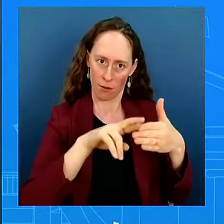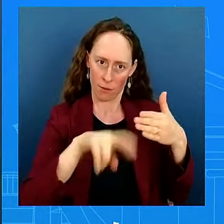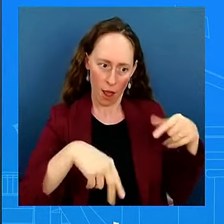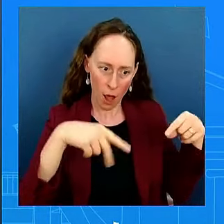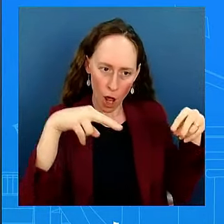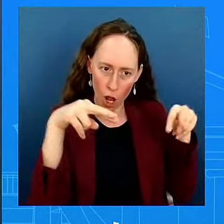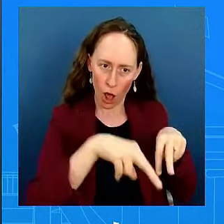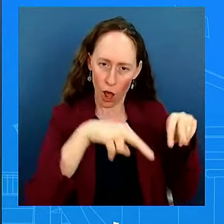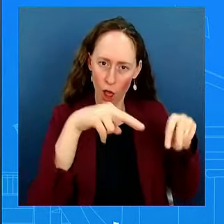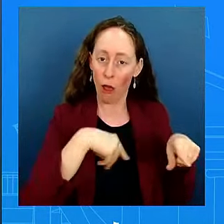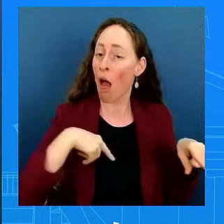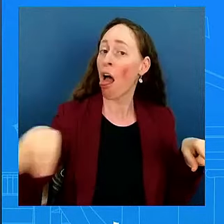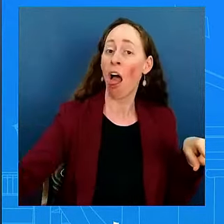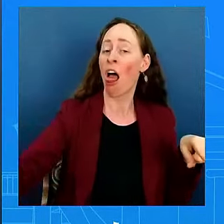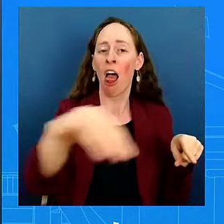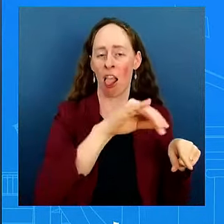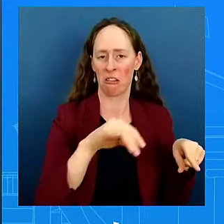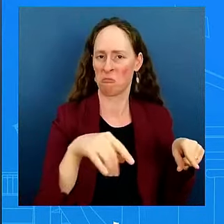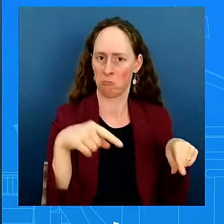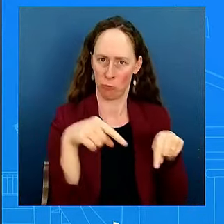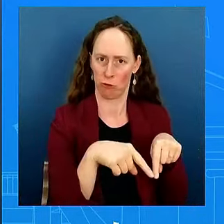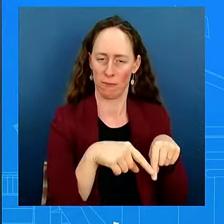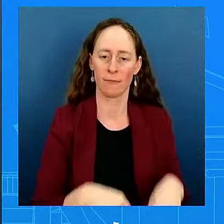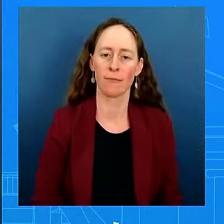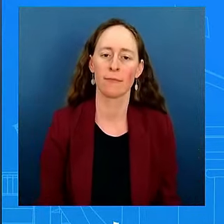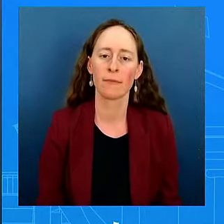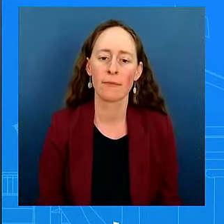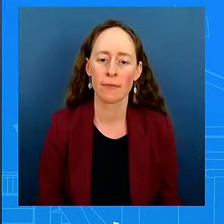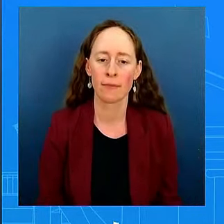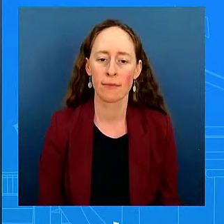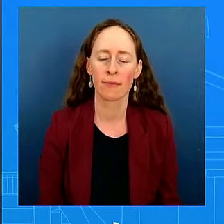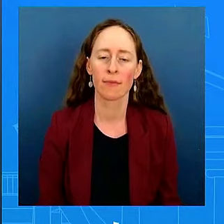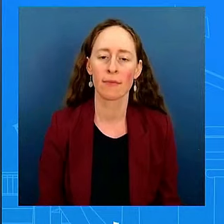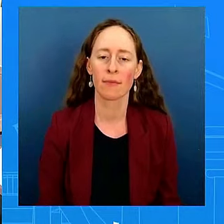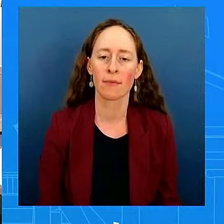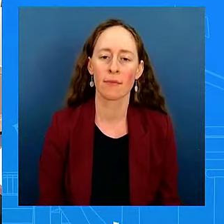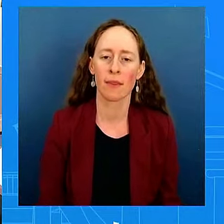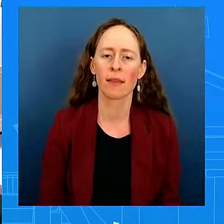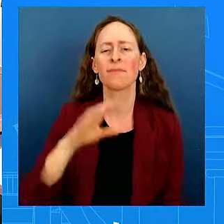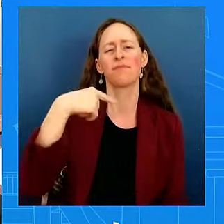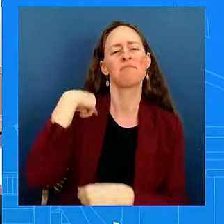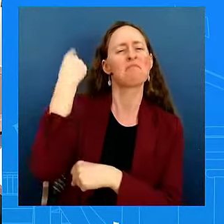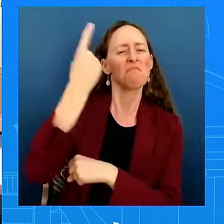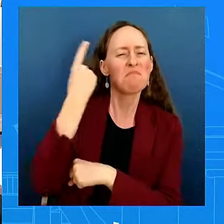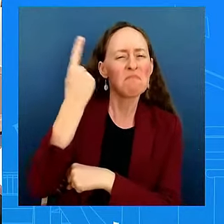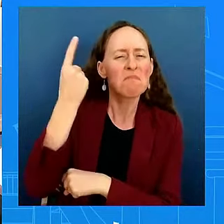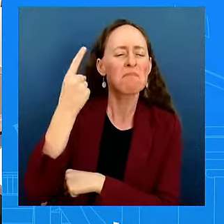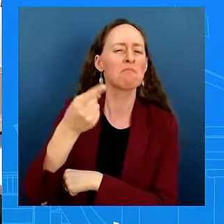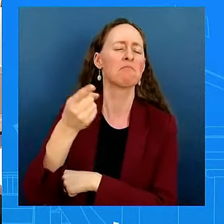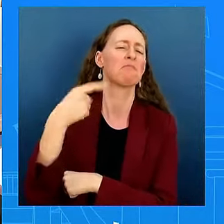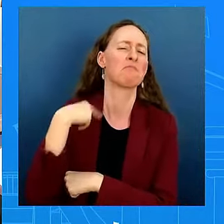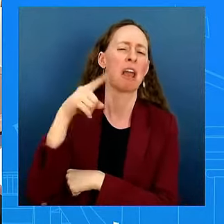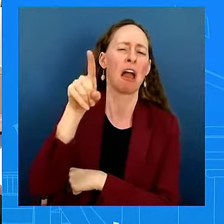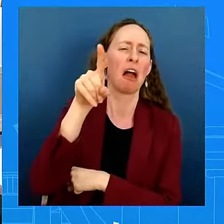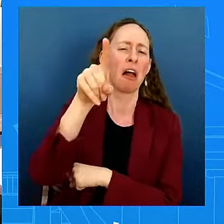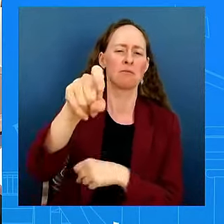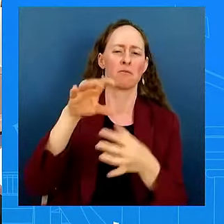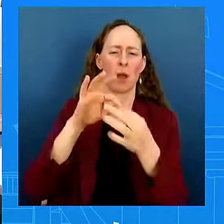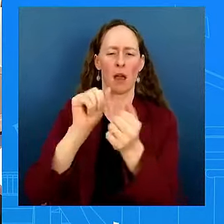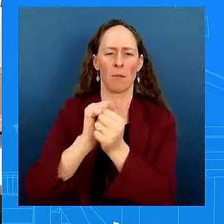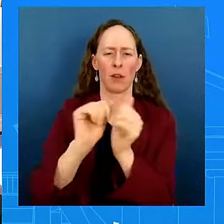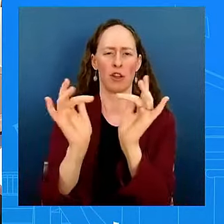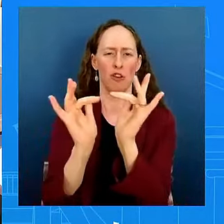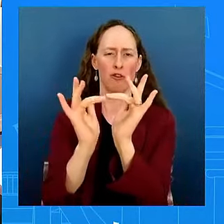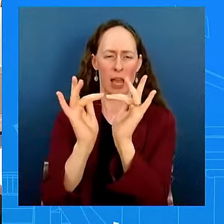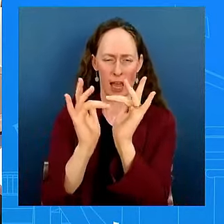You talked a moment ago about high-speed internet, and I wanted to ask you, Brendan Carr, one of the commissioners on the FCC, has